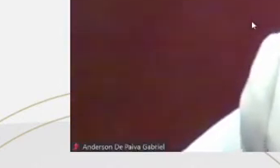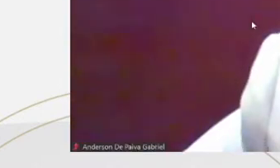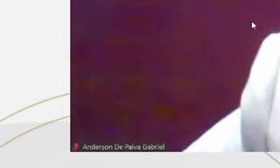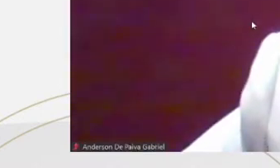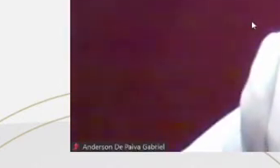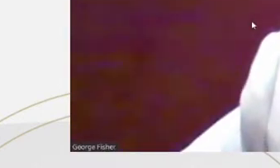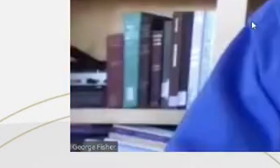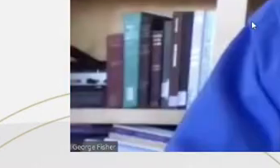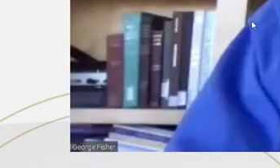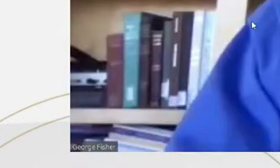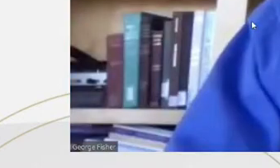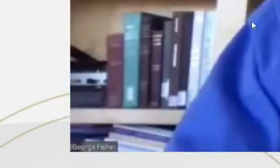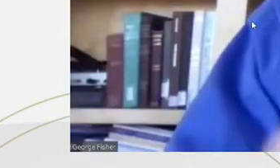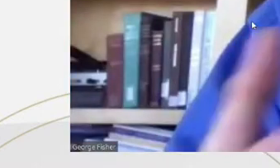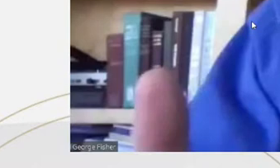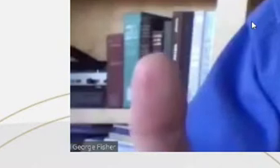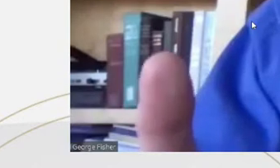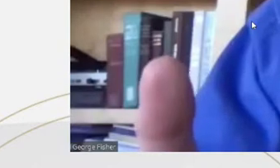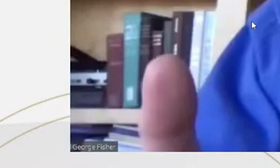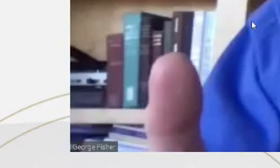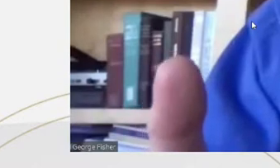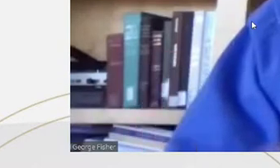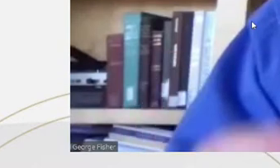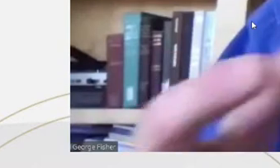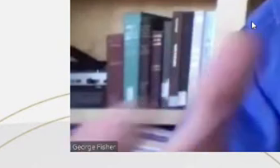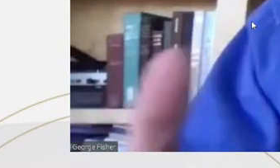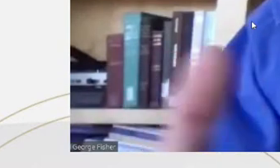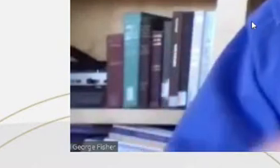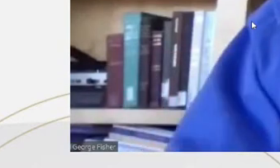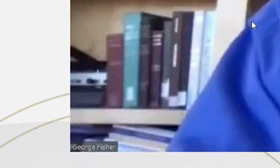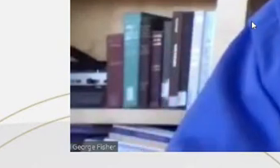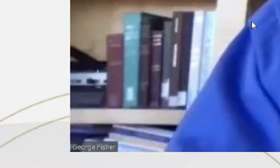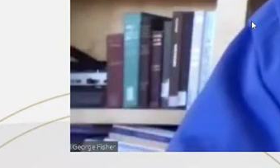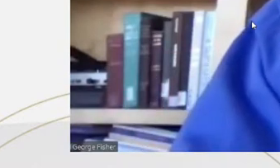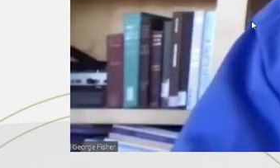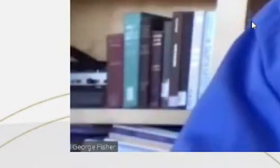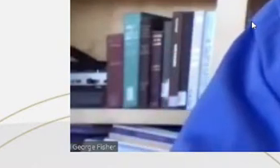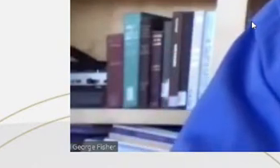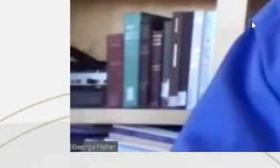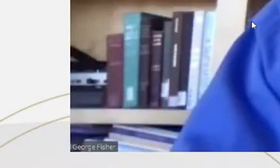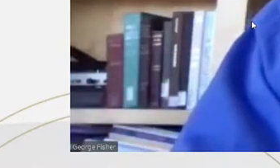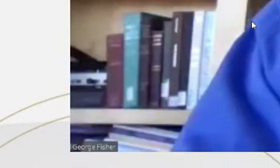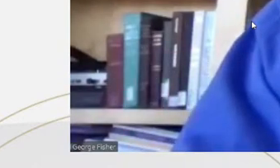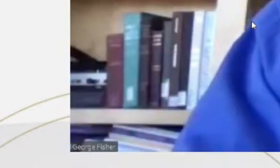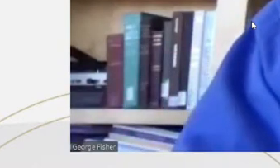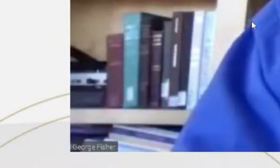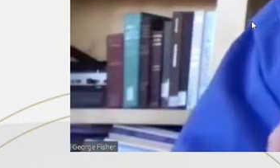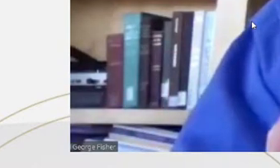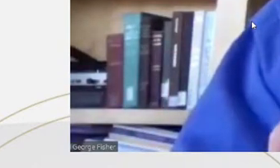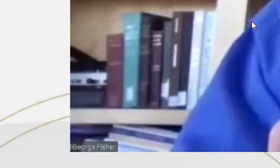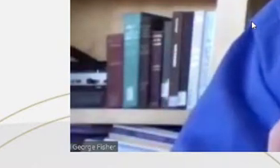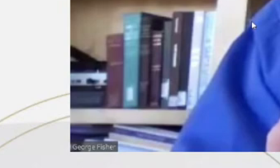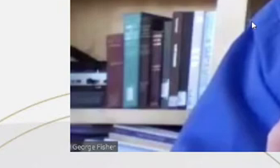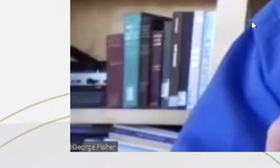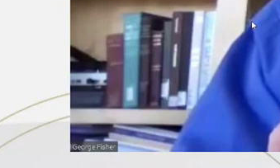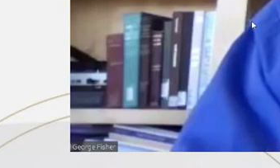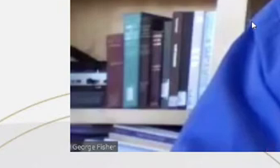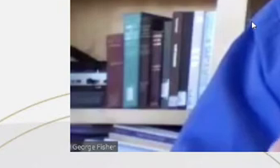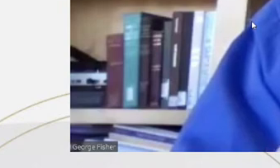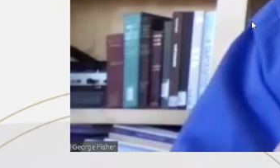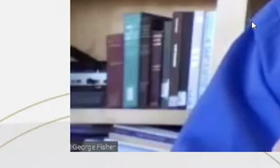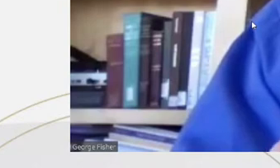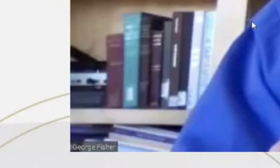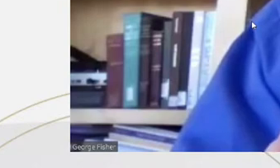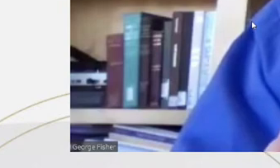for public defenders, the reduced workload is very apparent. They can save an awful lot of time